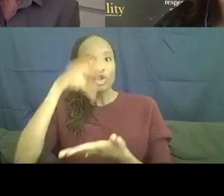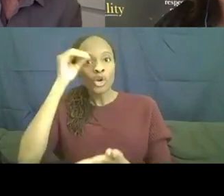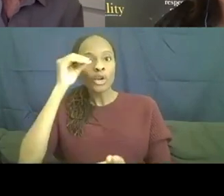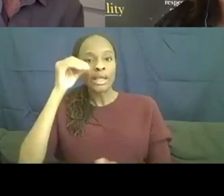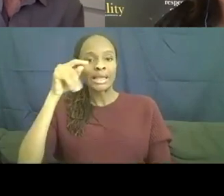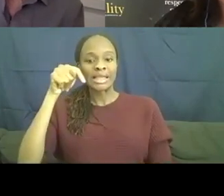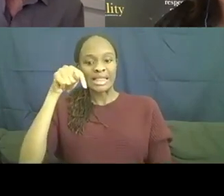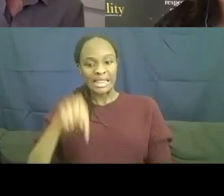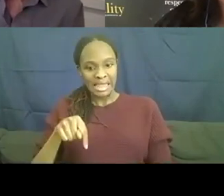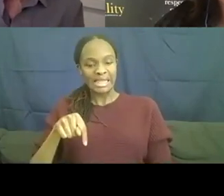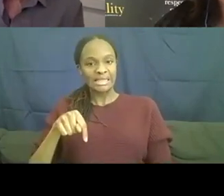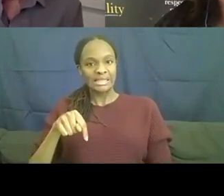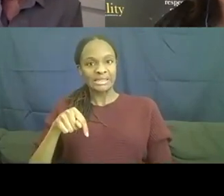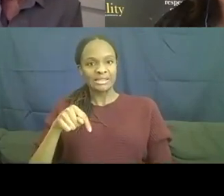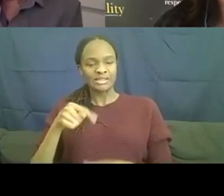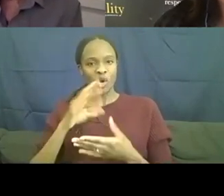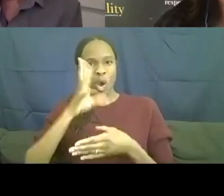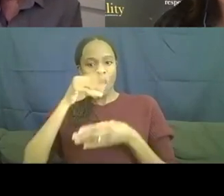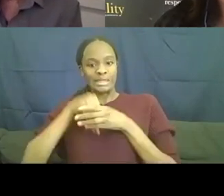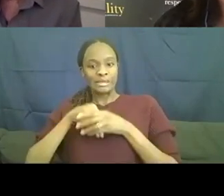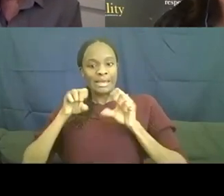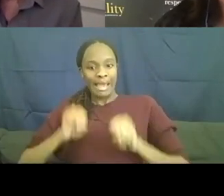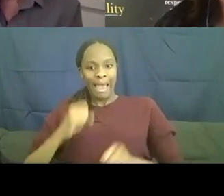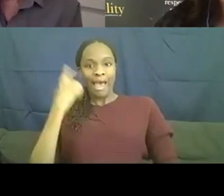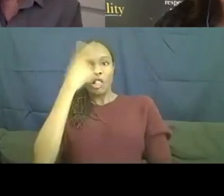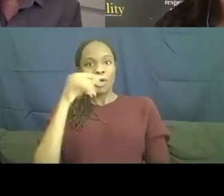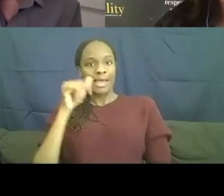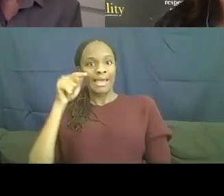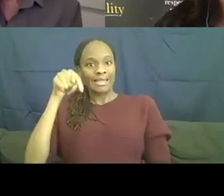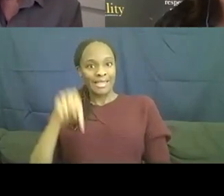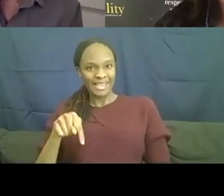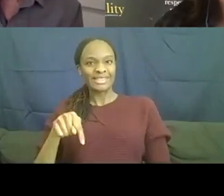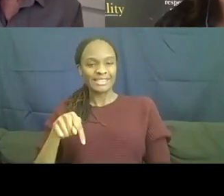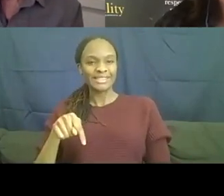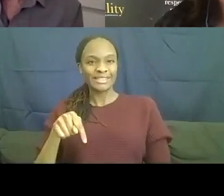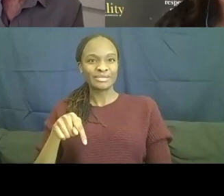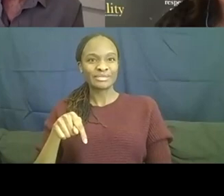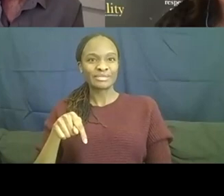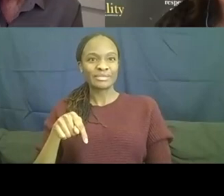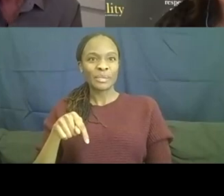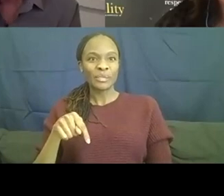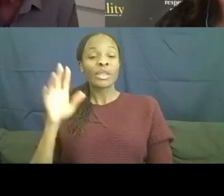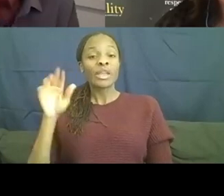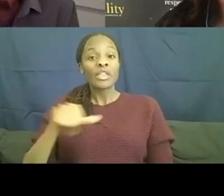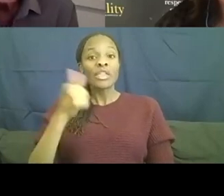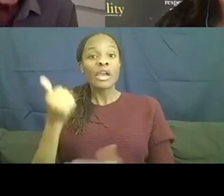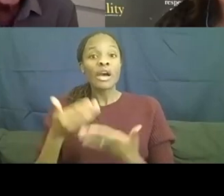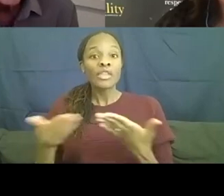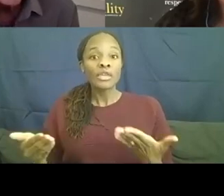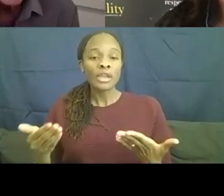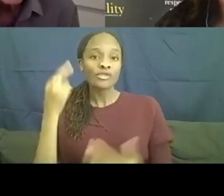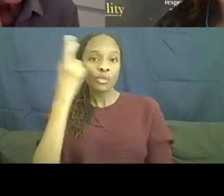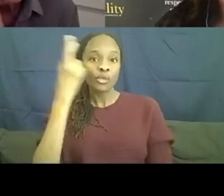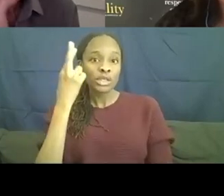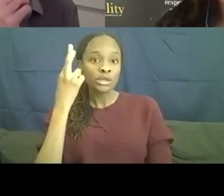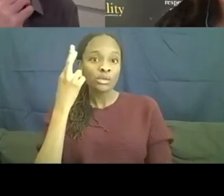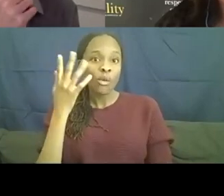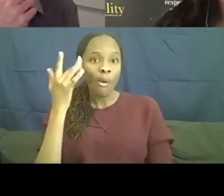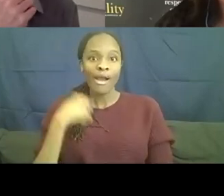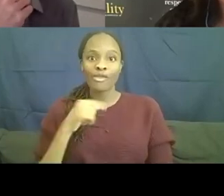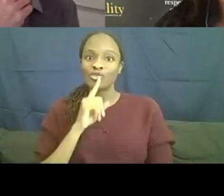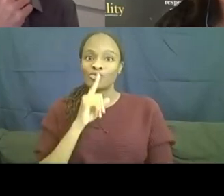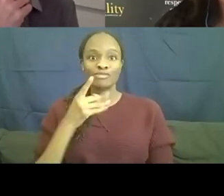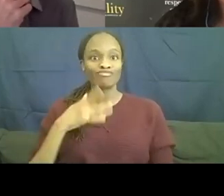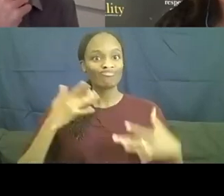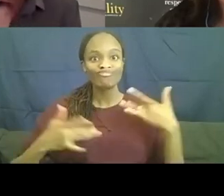what autism can look like. And I don't, the other thing, reason why I was really excited about